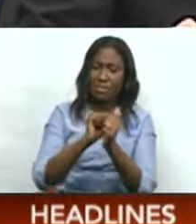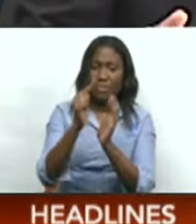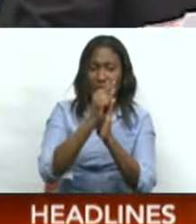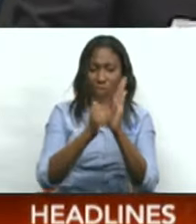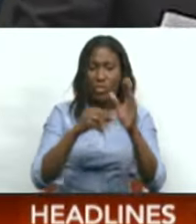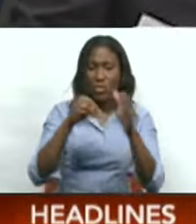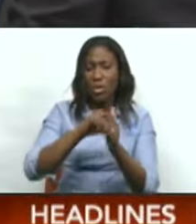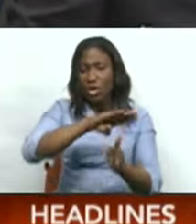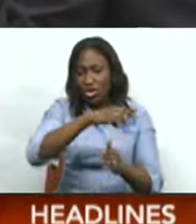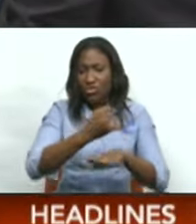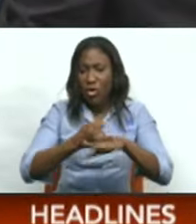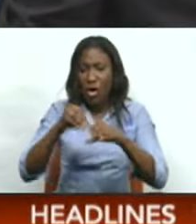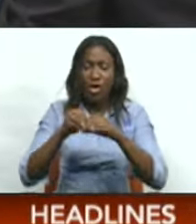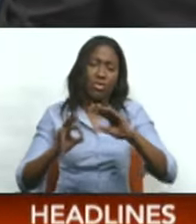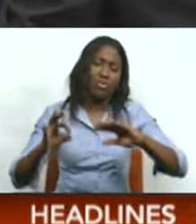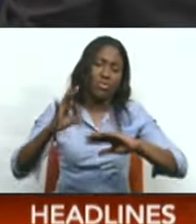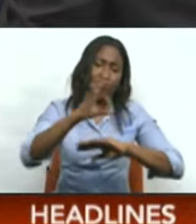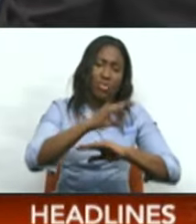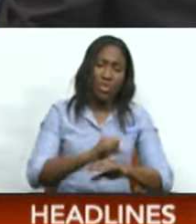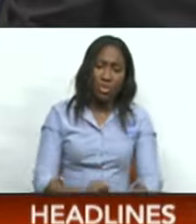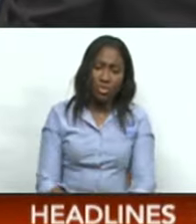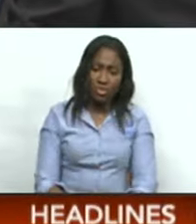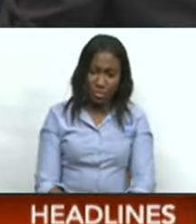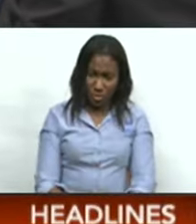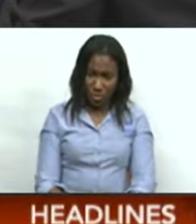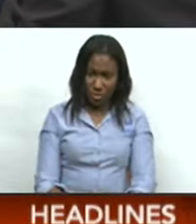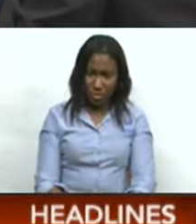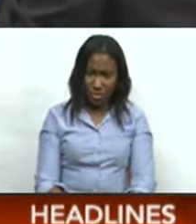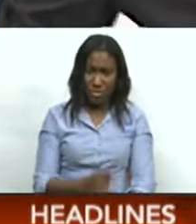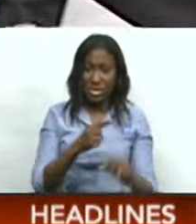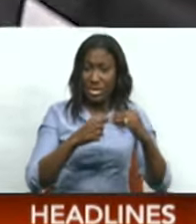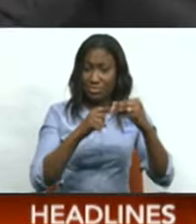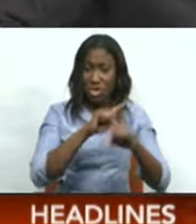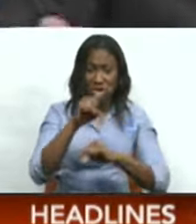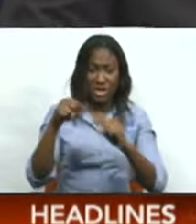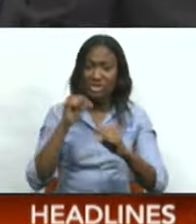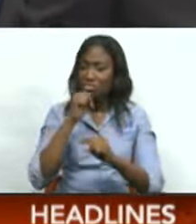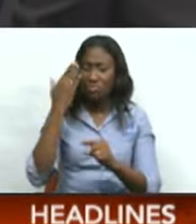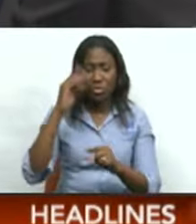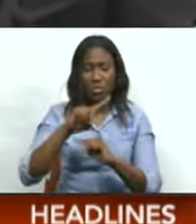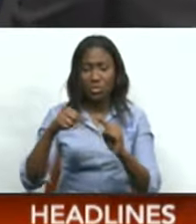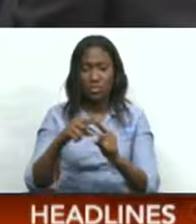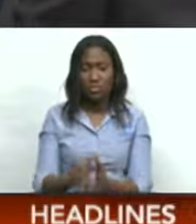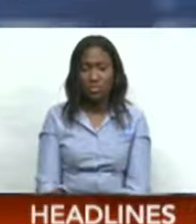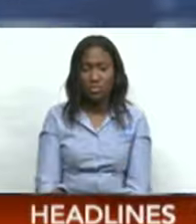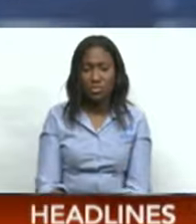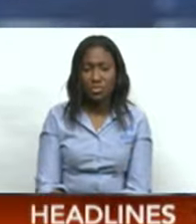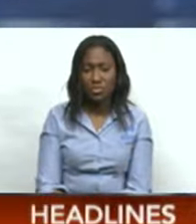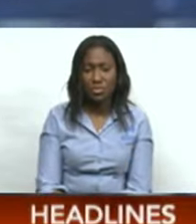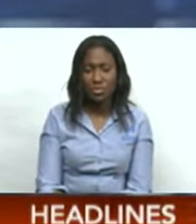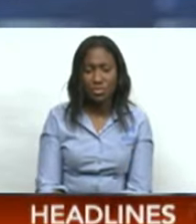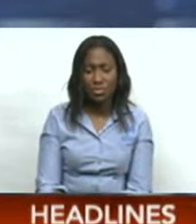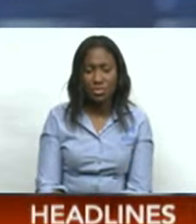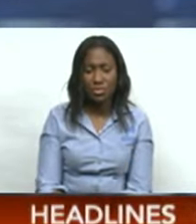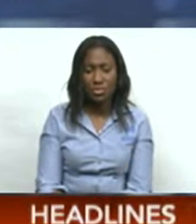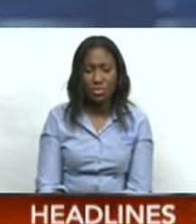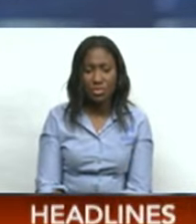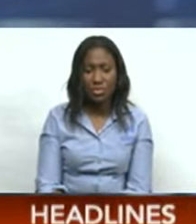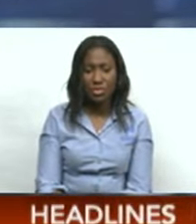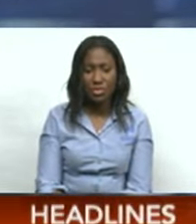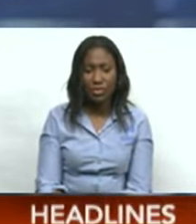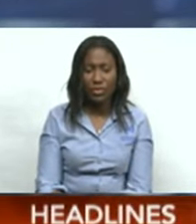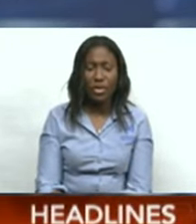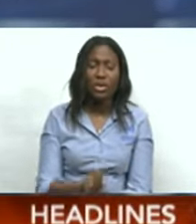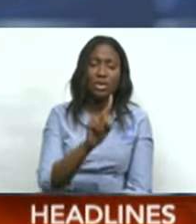to further the CARICOM single market and economy. That special day has not yet been announced. With an unprecedented